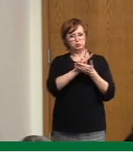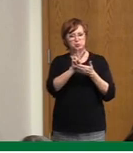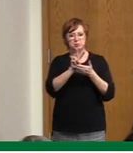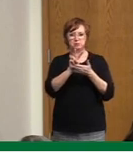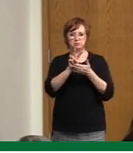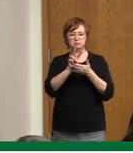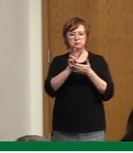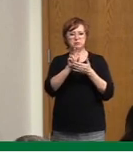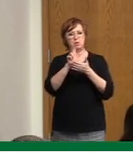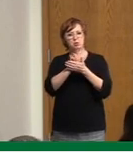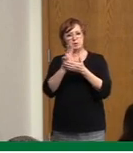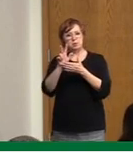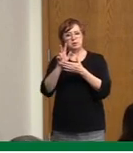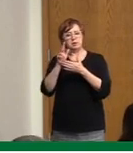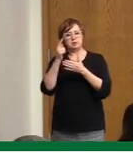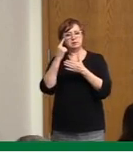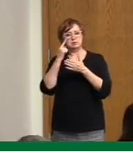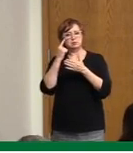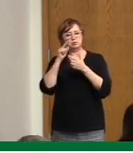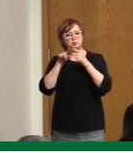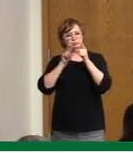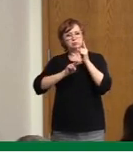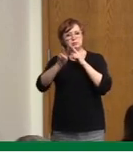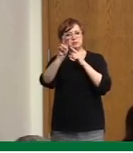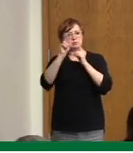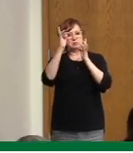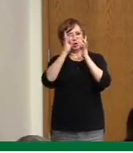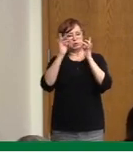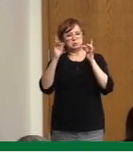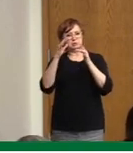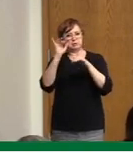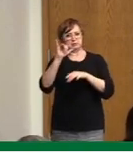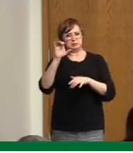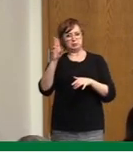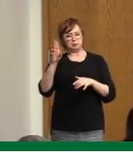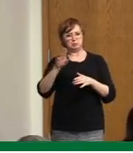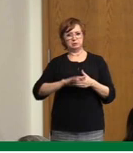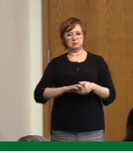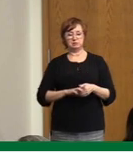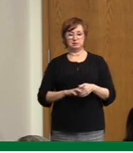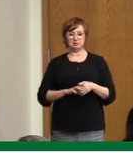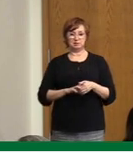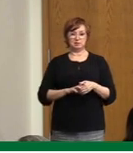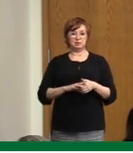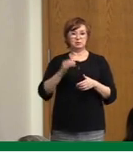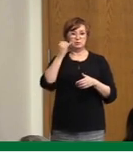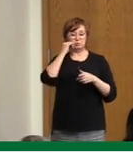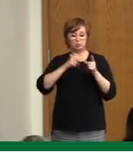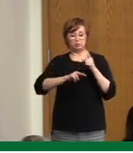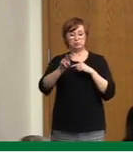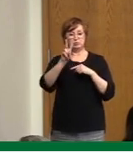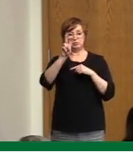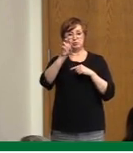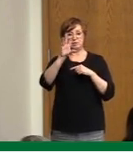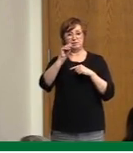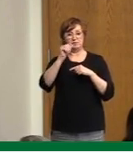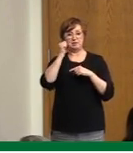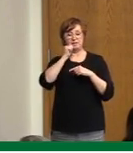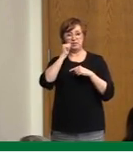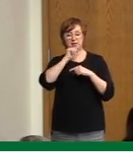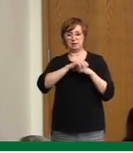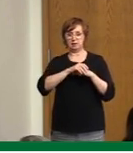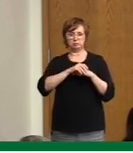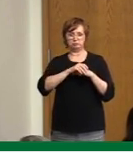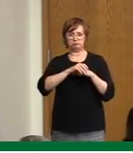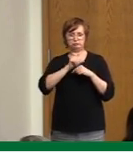ICU and hospital session. But even if we plateau at 250 cases a day, that's still very high. That's still 250 cases a day for